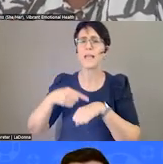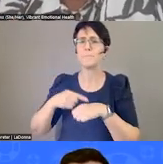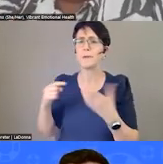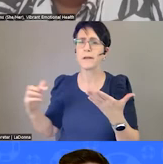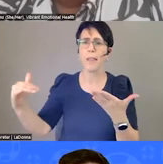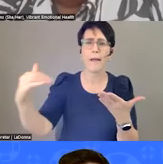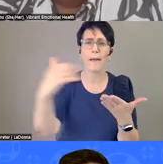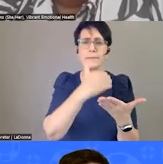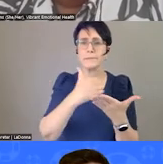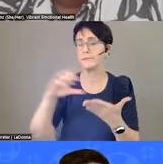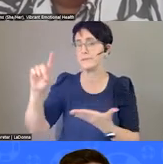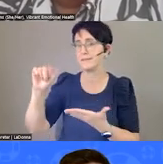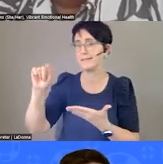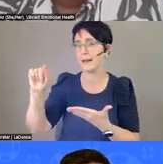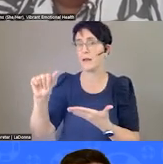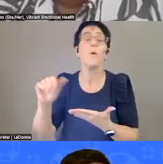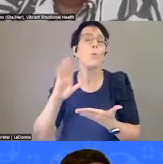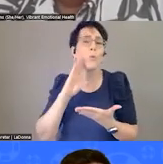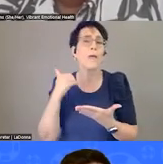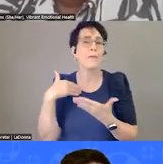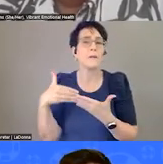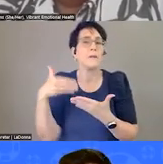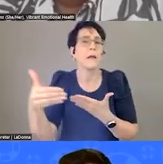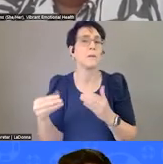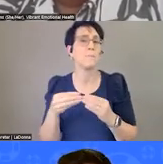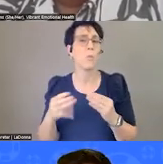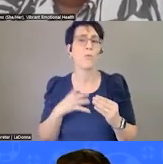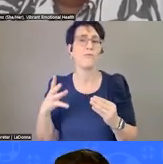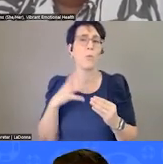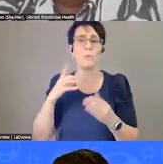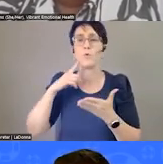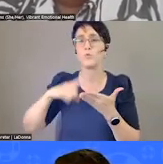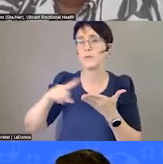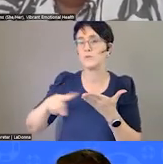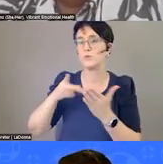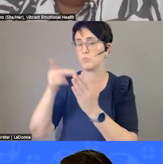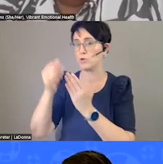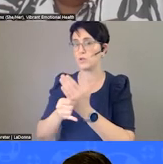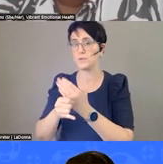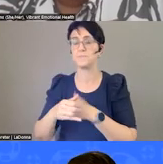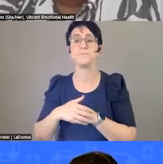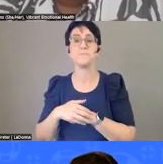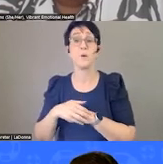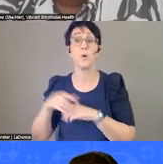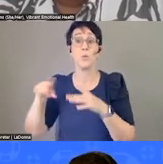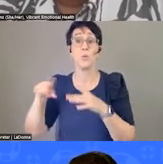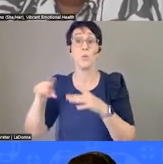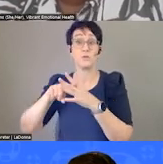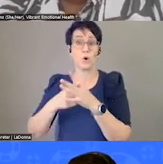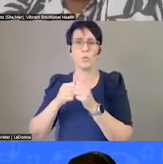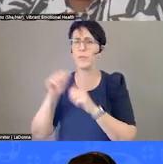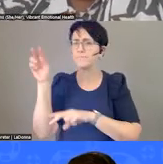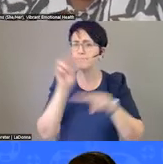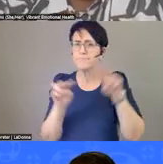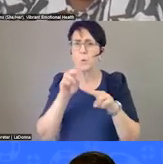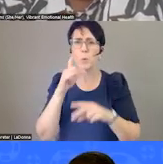currently working on a more formal research project. But I'm just started by looking at the population we serve and